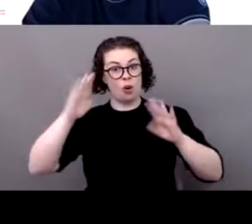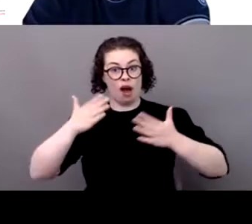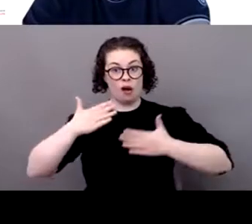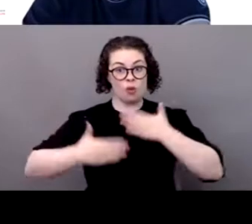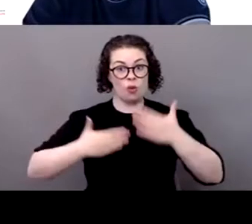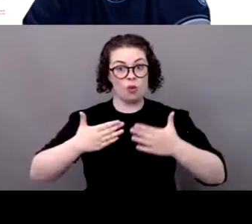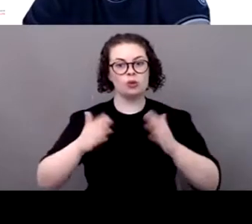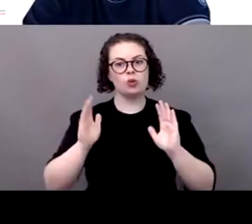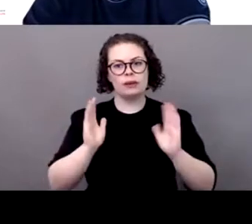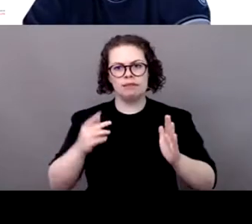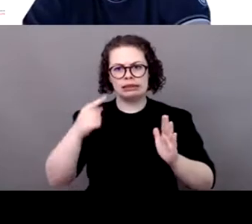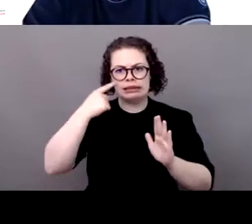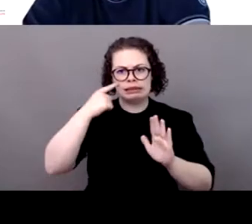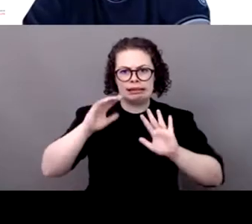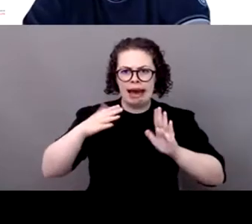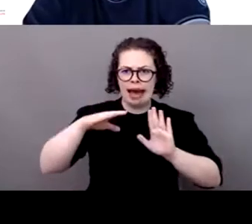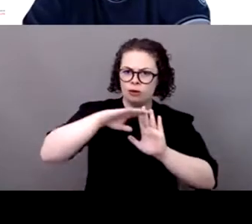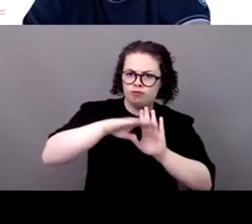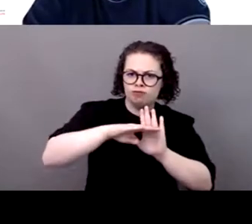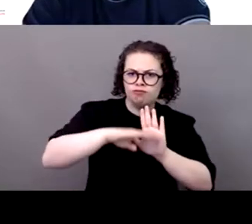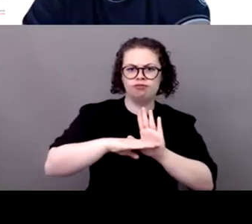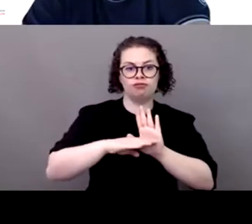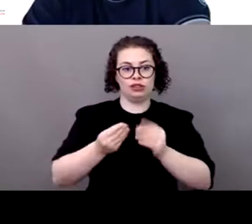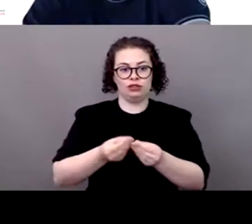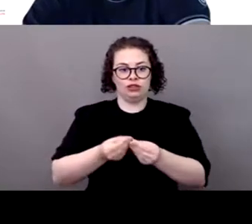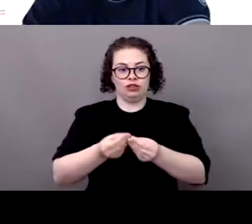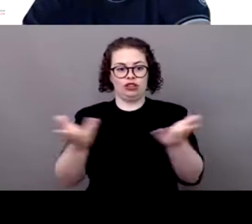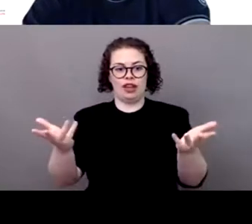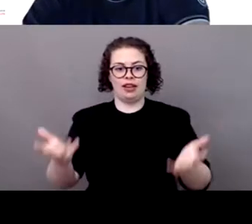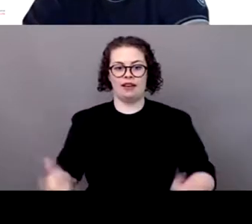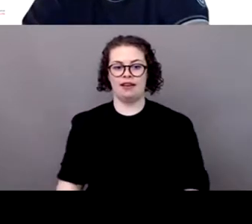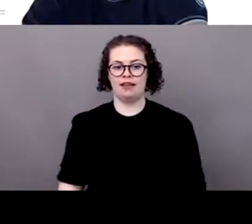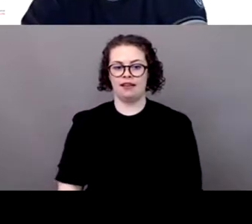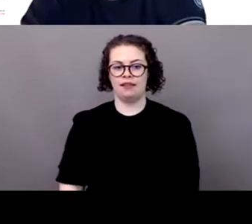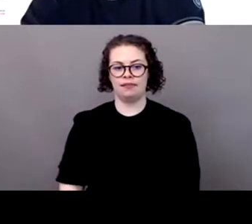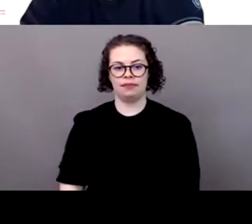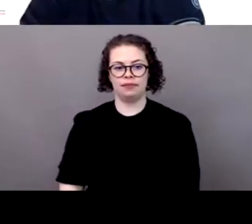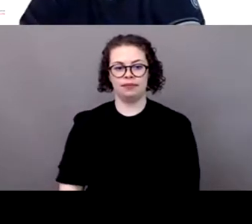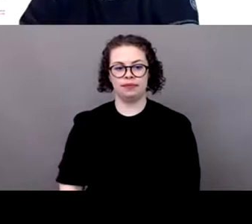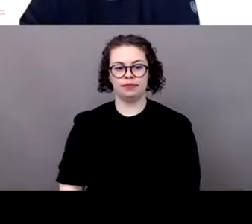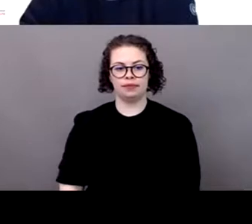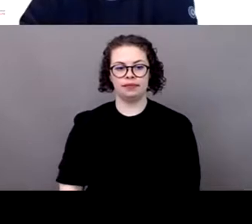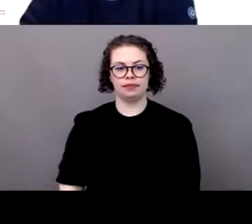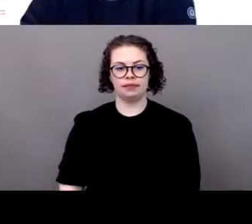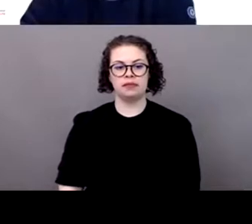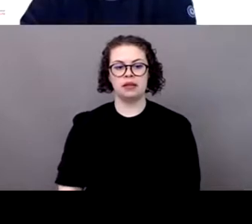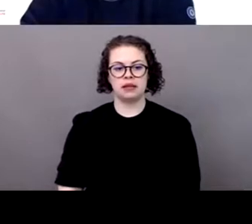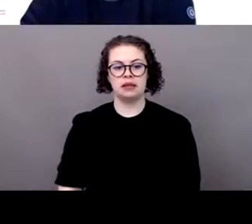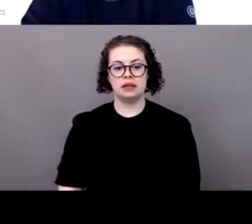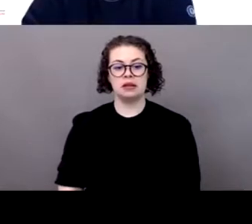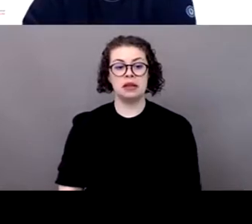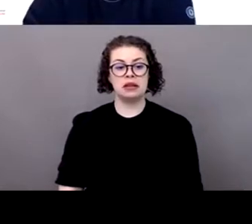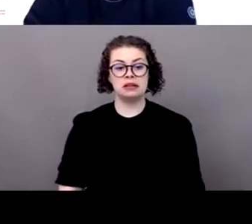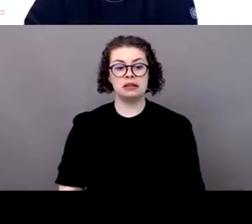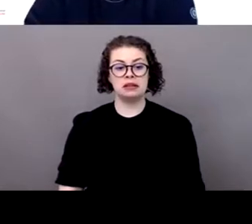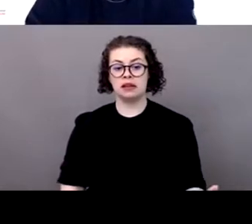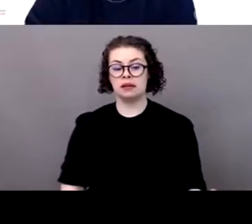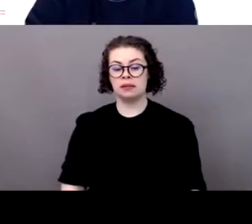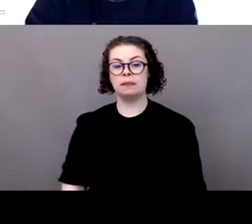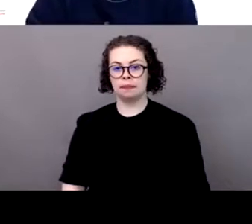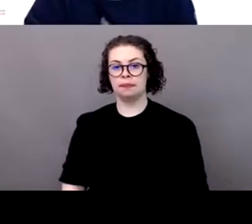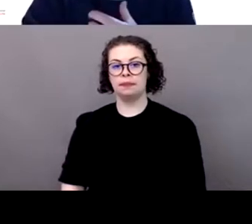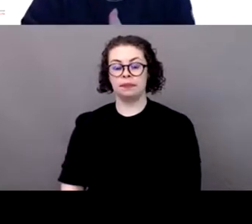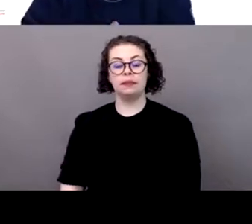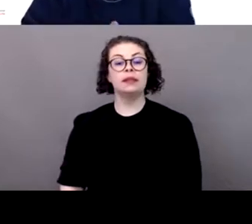I don't know if someone wants to add something before we move to the Q&A. To make a quick